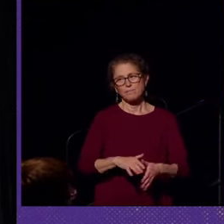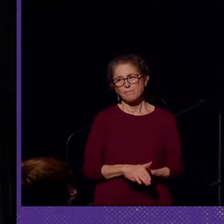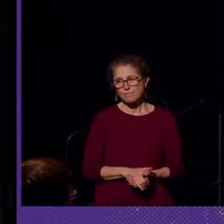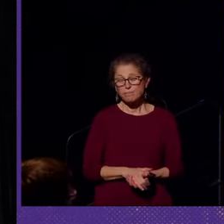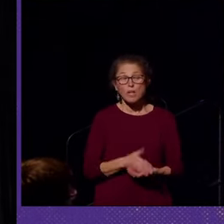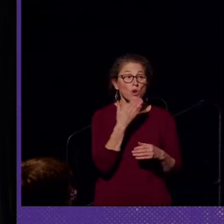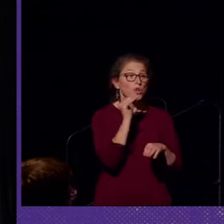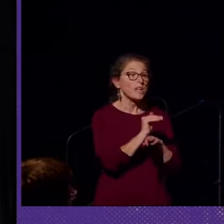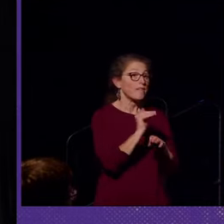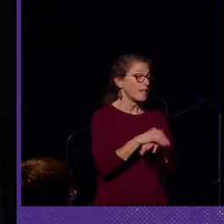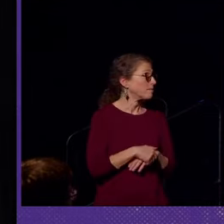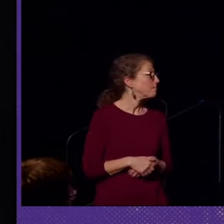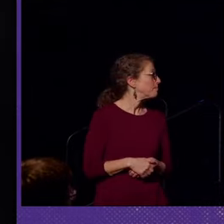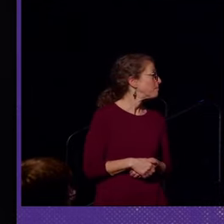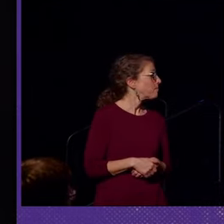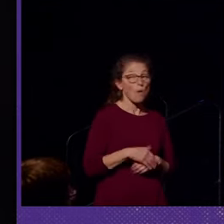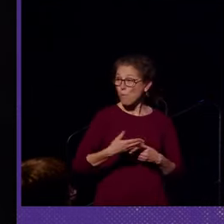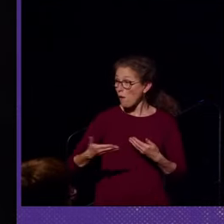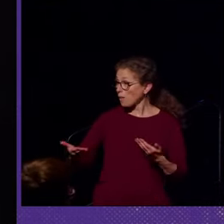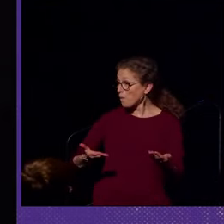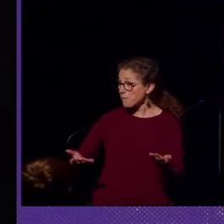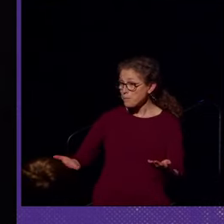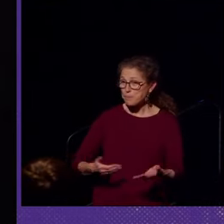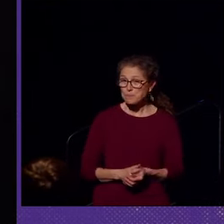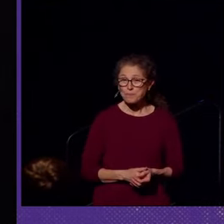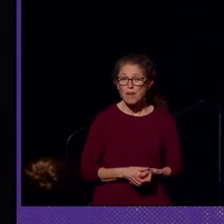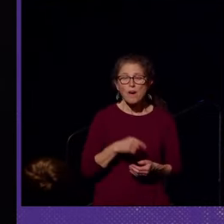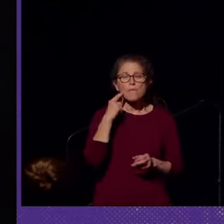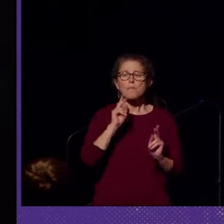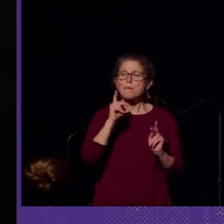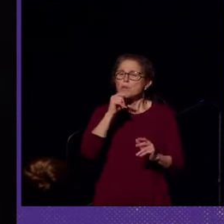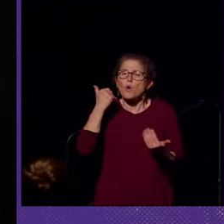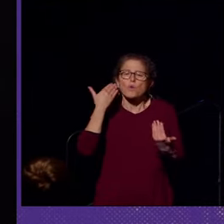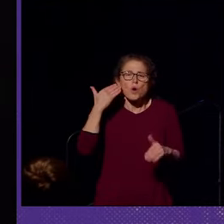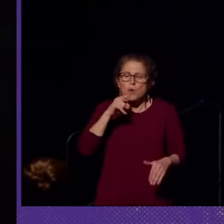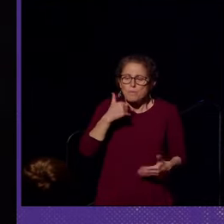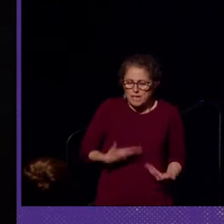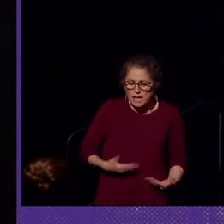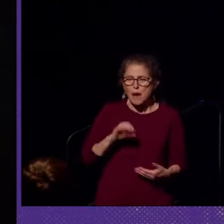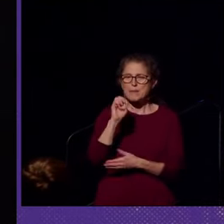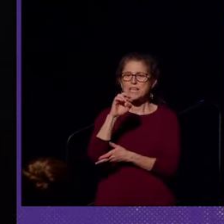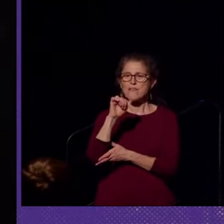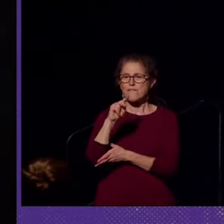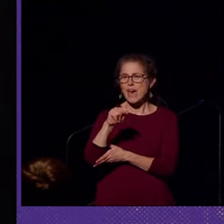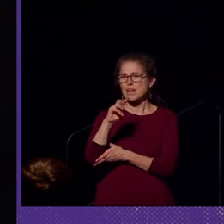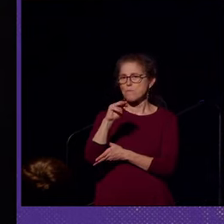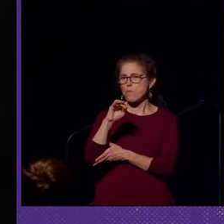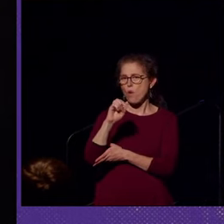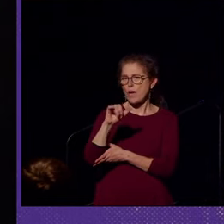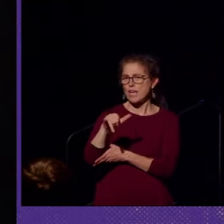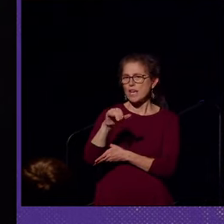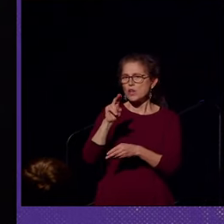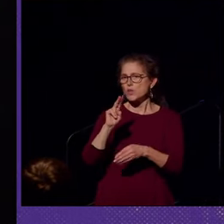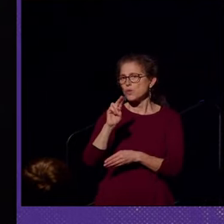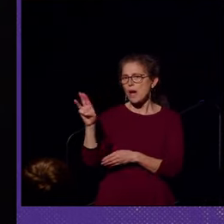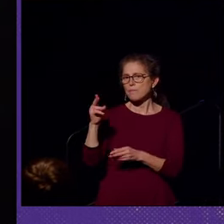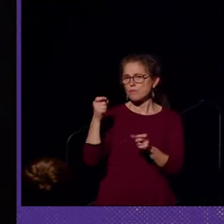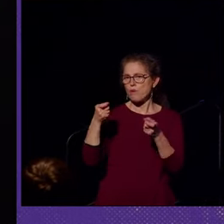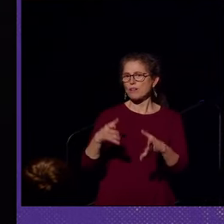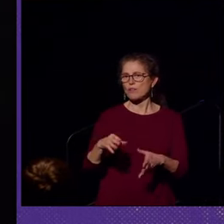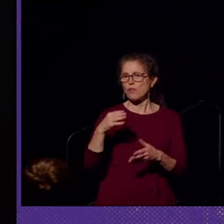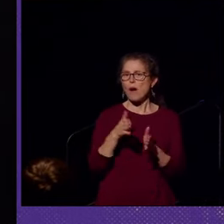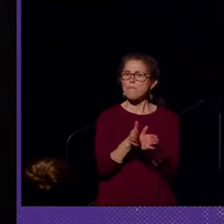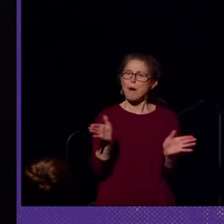Good evening, and welcome. For those of you who don't know me, I'm Yvette Moy, and I'm the University of Washington's Director of